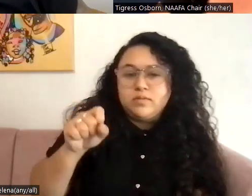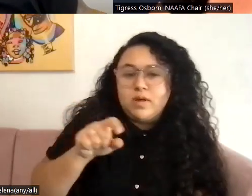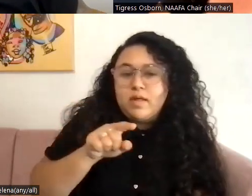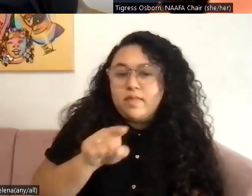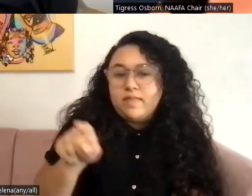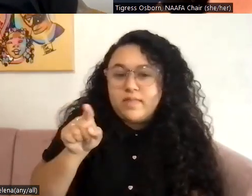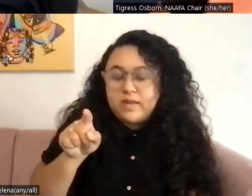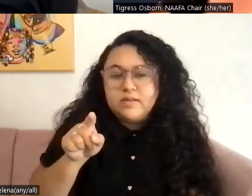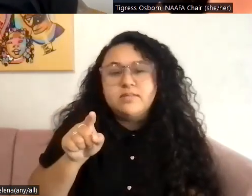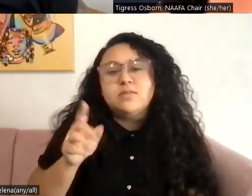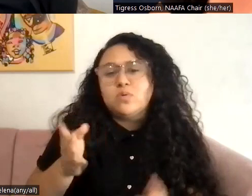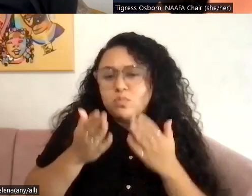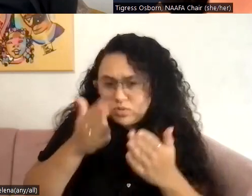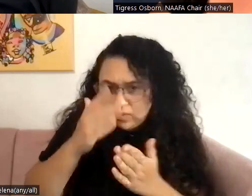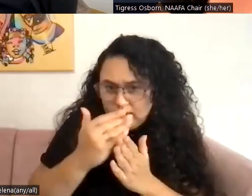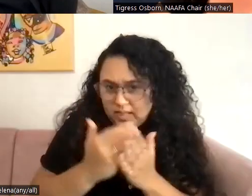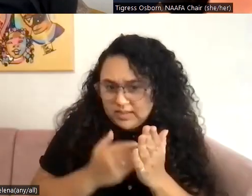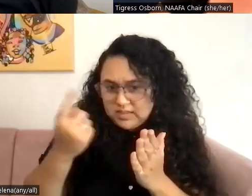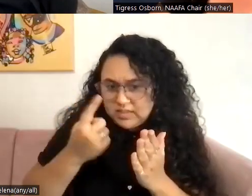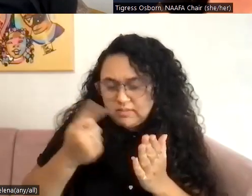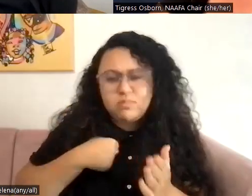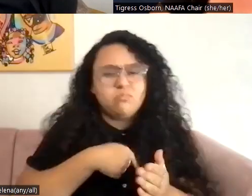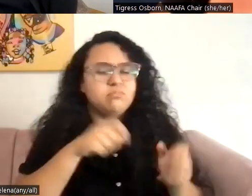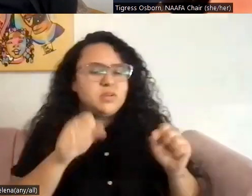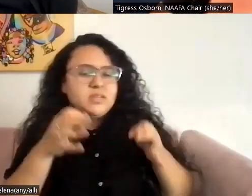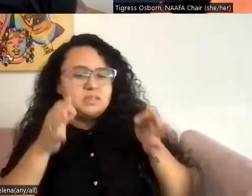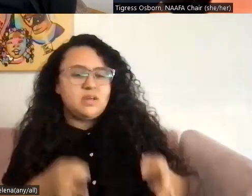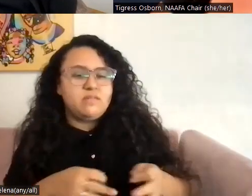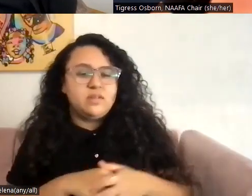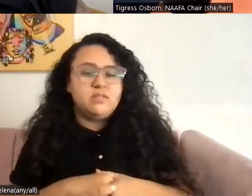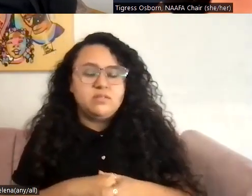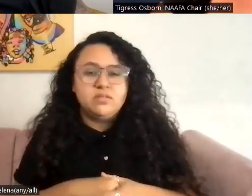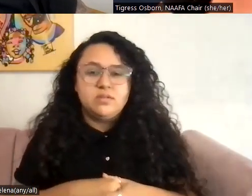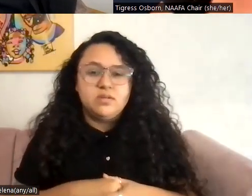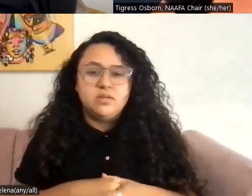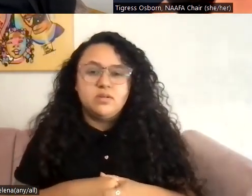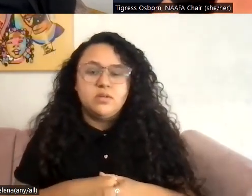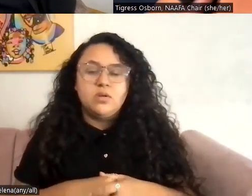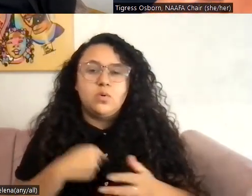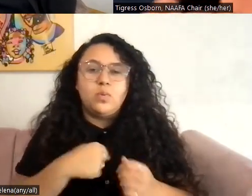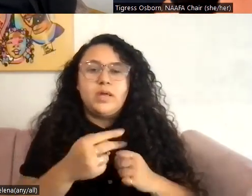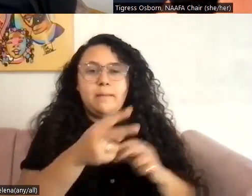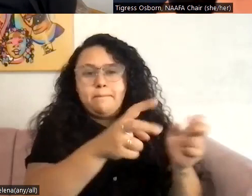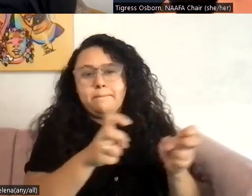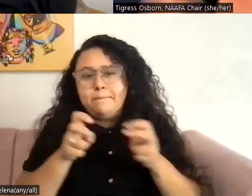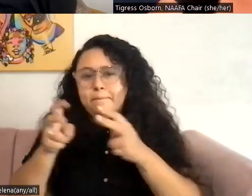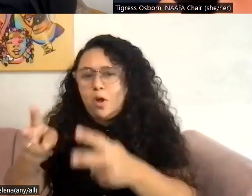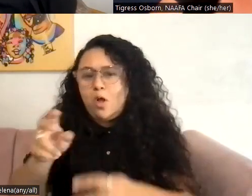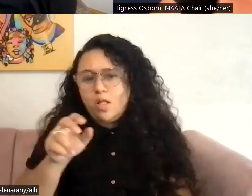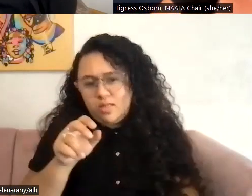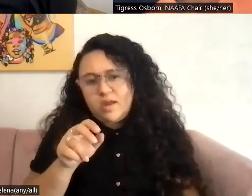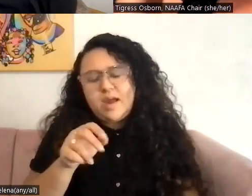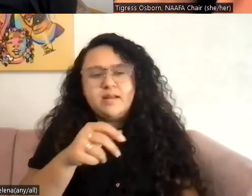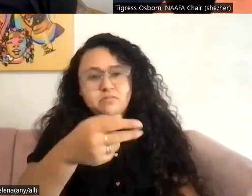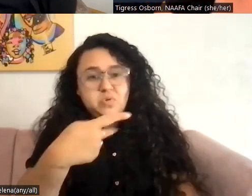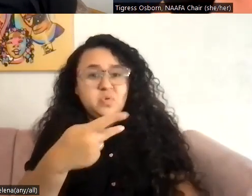will we have them listed somewhere? Um, know, we can definitely, yeah, we can pull them and, um, maybe we can, Anna, we can, um, team